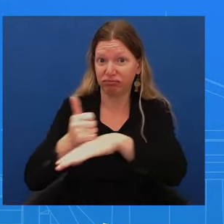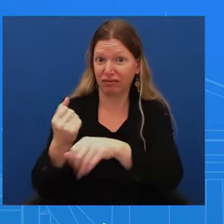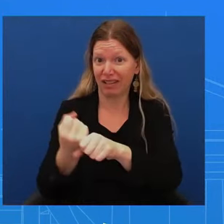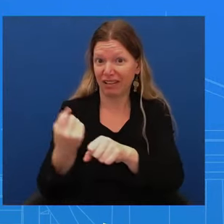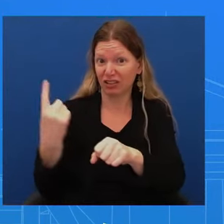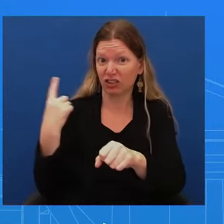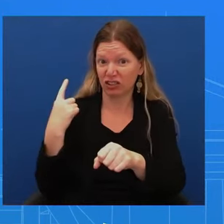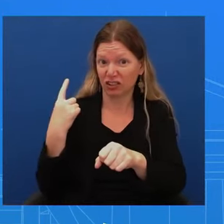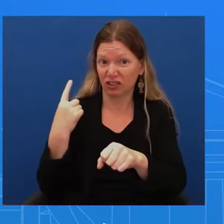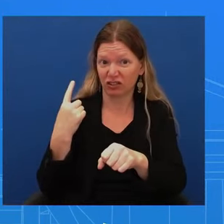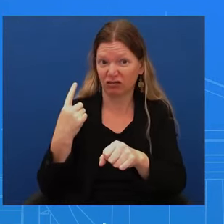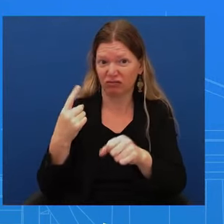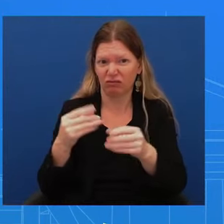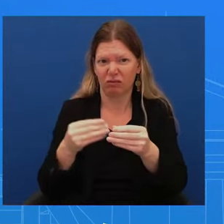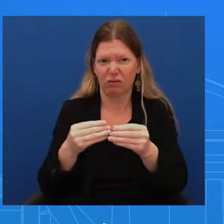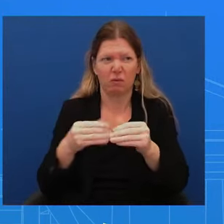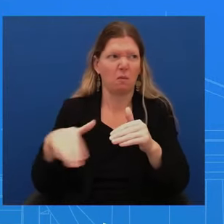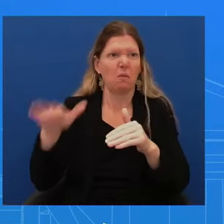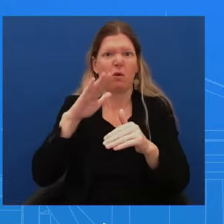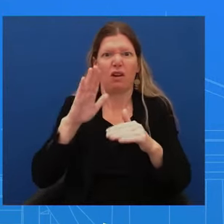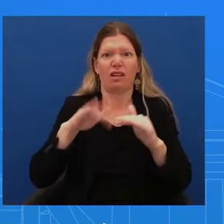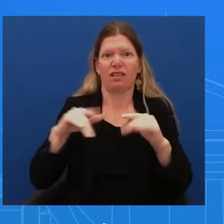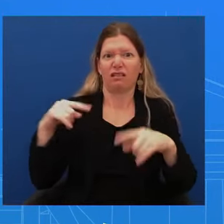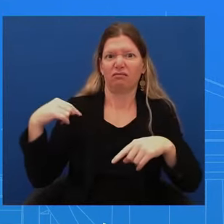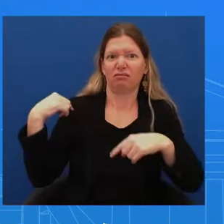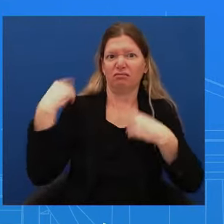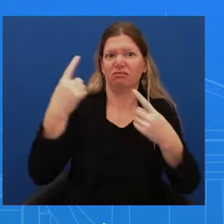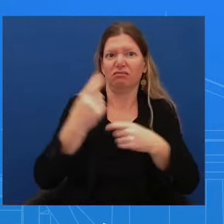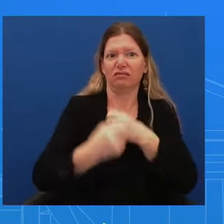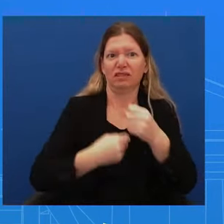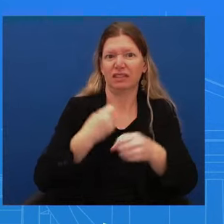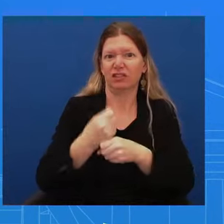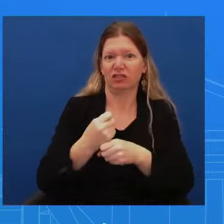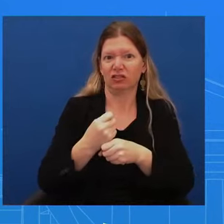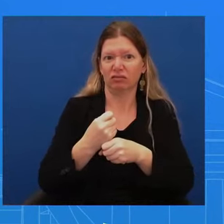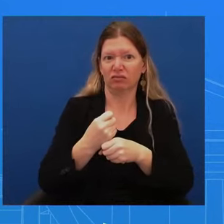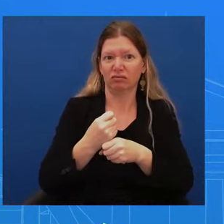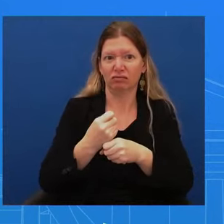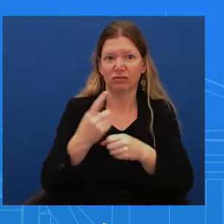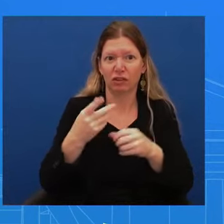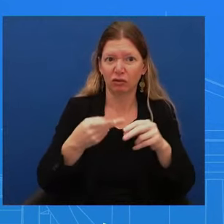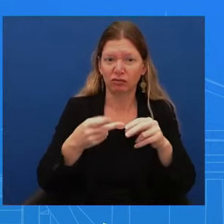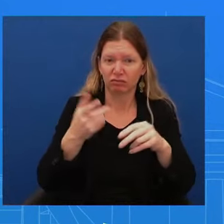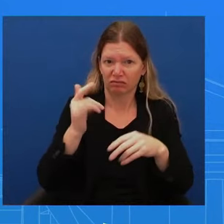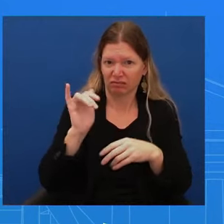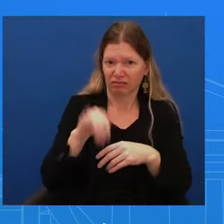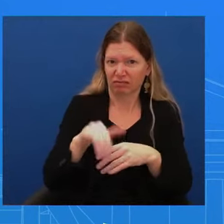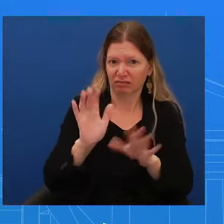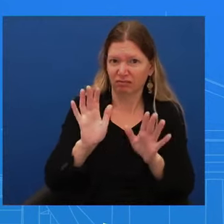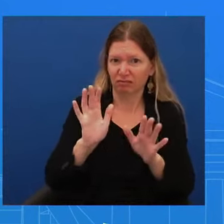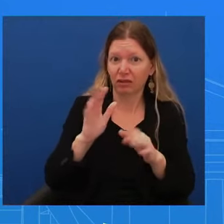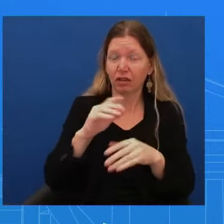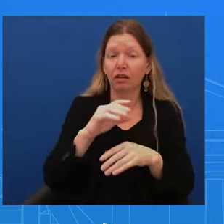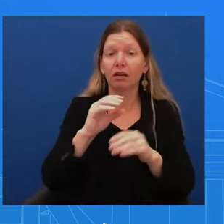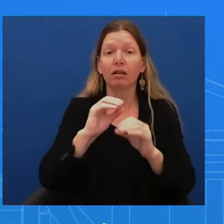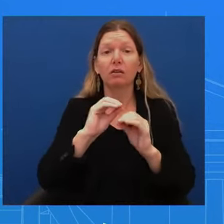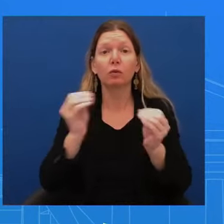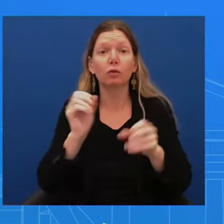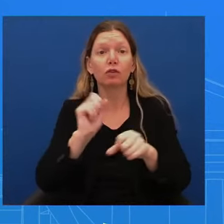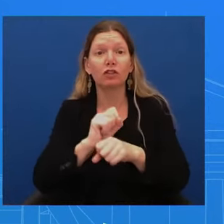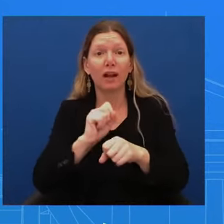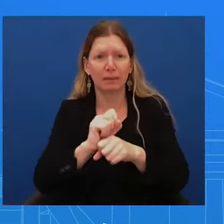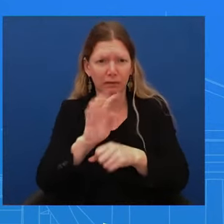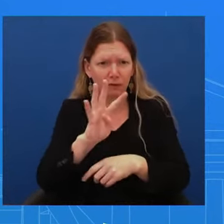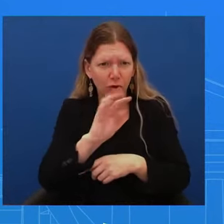a row and the longest stretch in over 50 years. Inflation fell to 2% over the last six months. And wages and wealth are